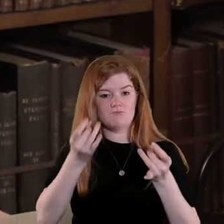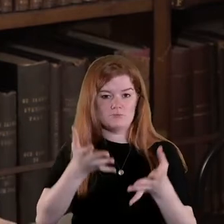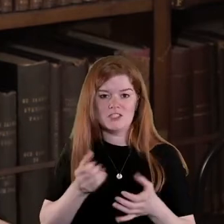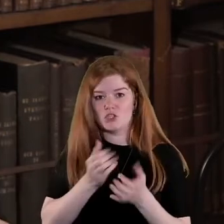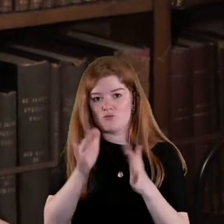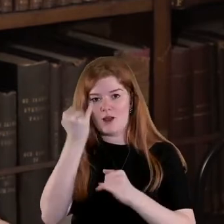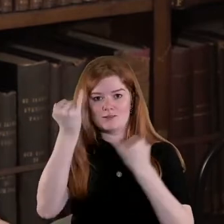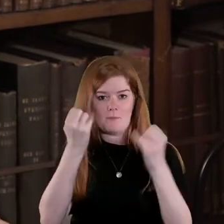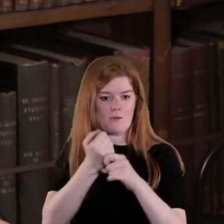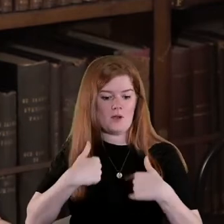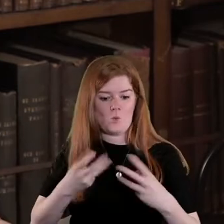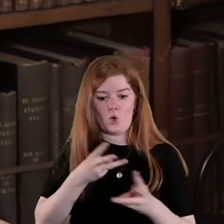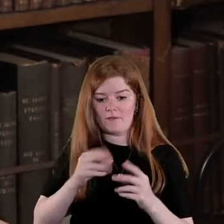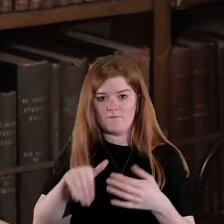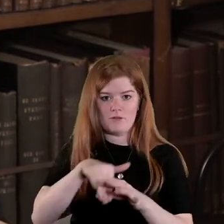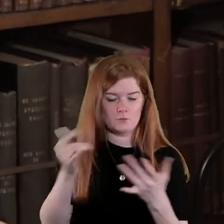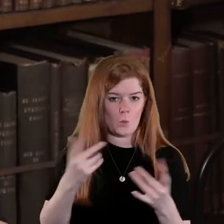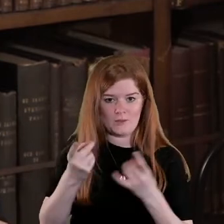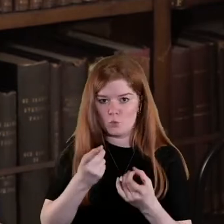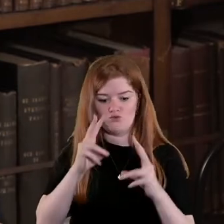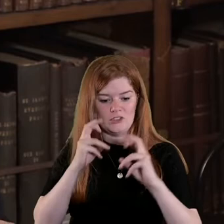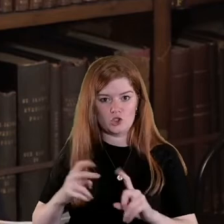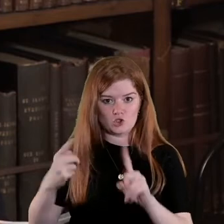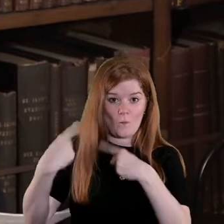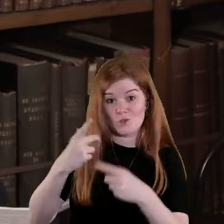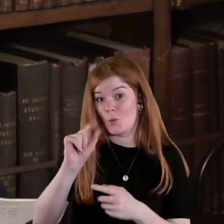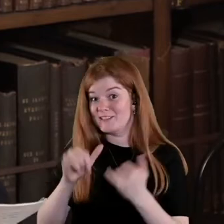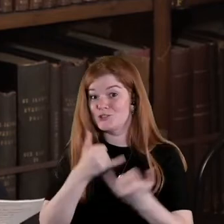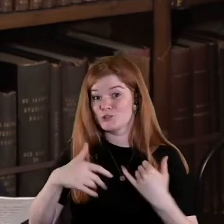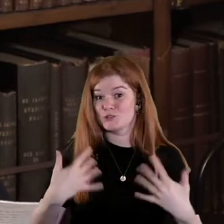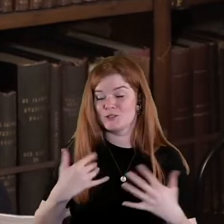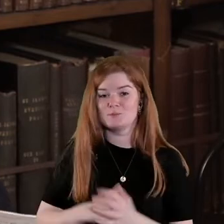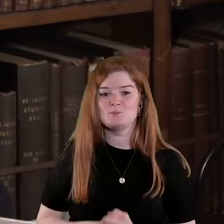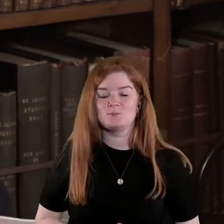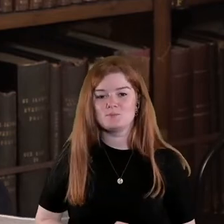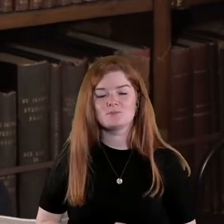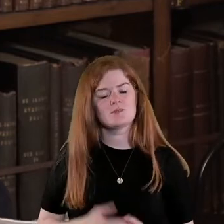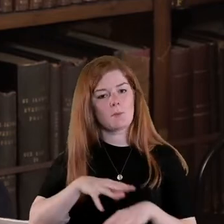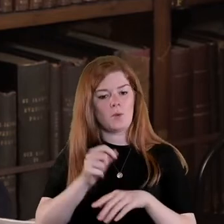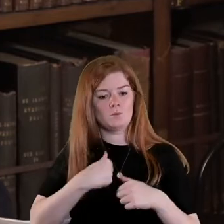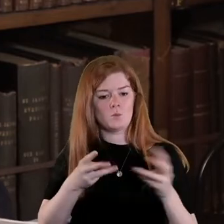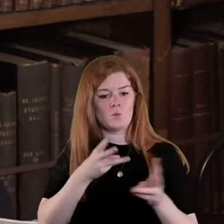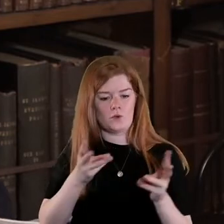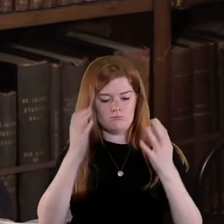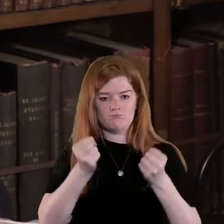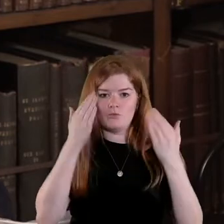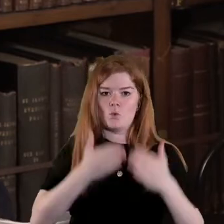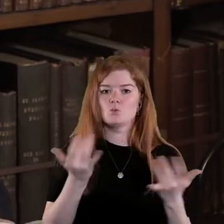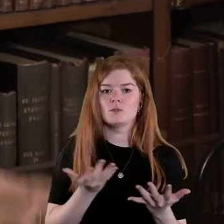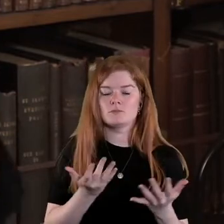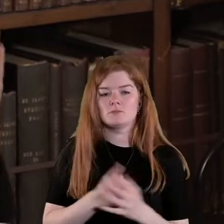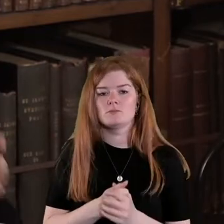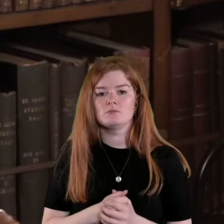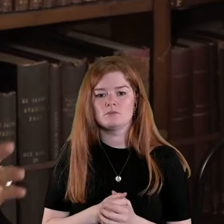idea of the kind of work I've been doing for over 20 years now at this stage and most of my work really focuses on